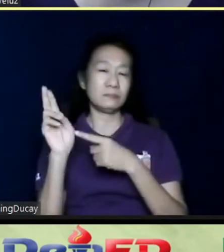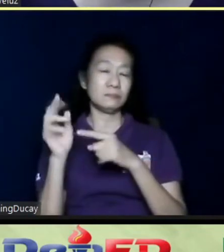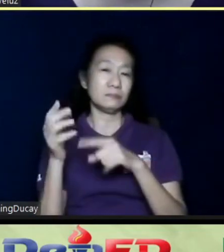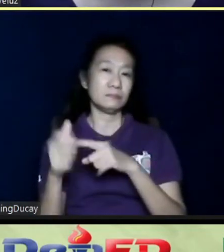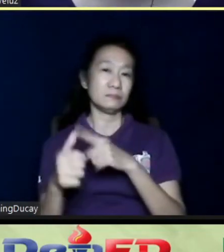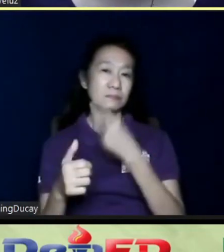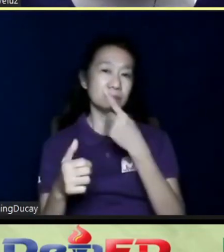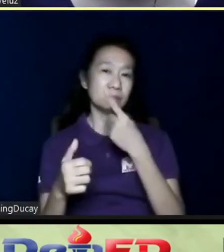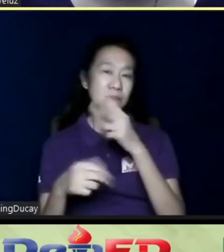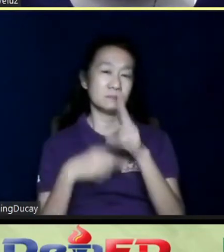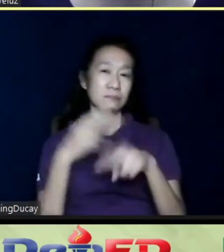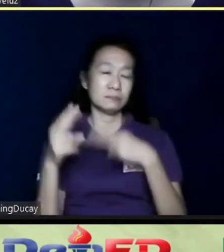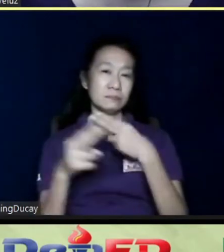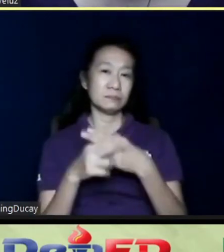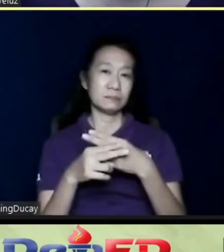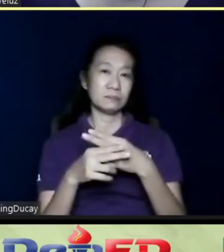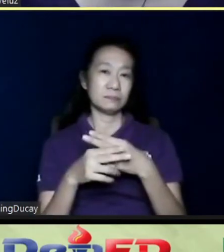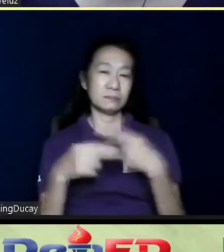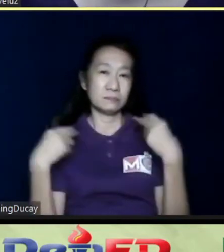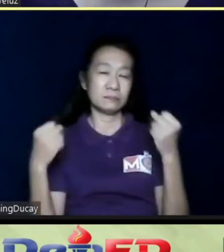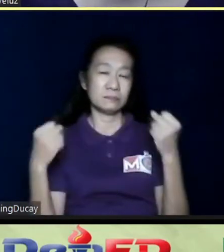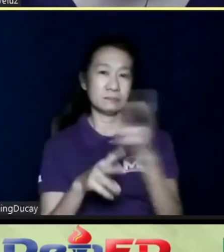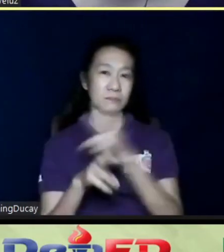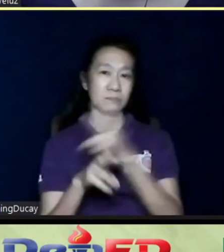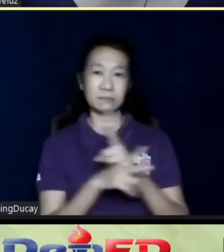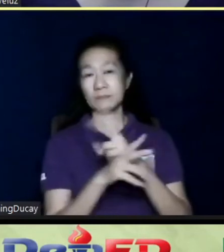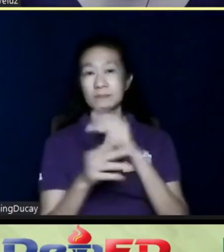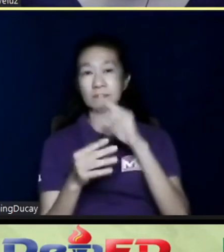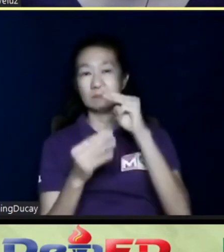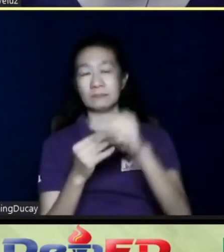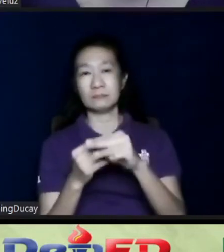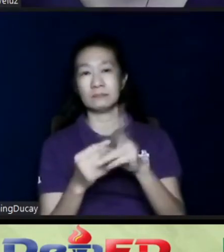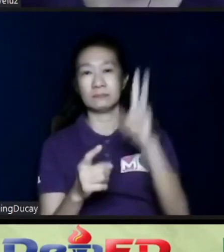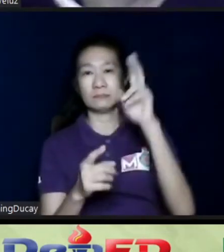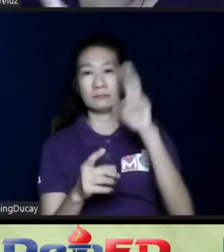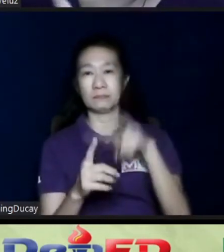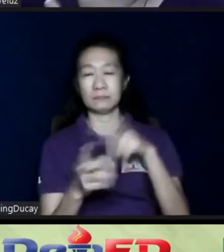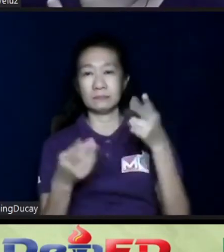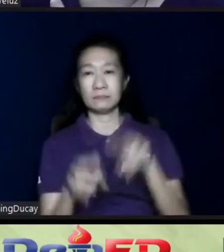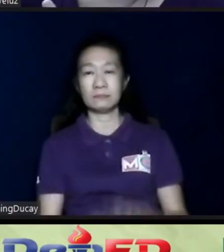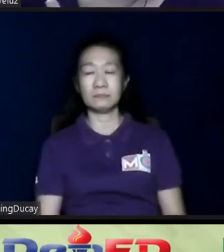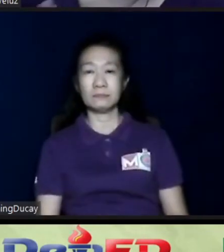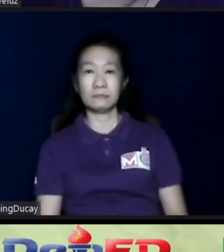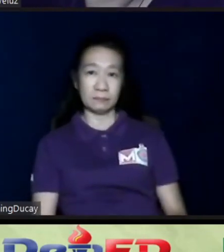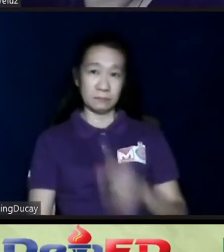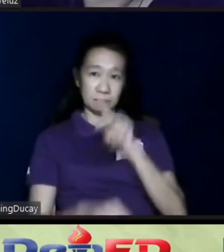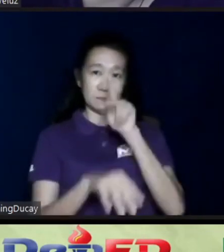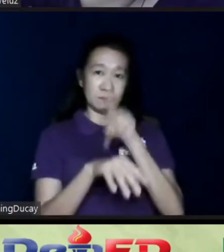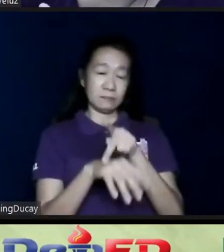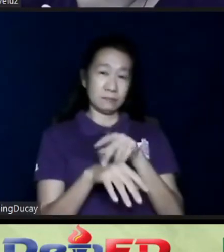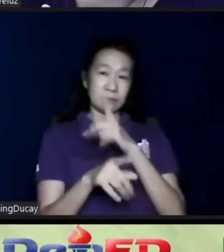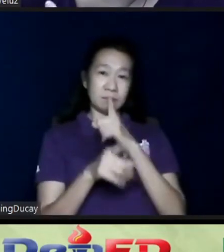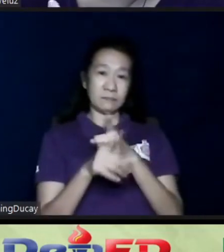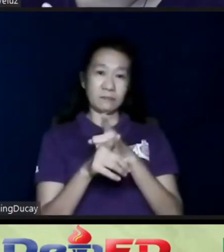universal healthcare program is already implemented. Right. Incidentally, the Philippines is actually